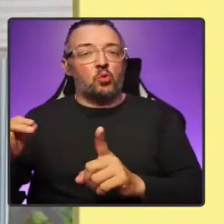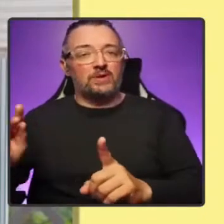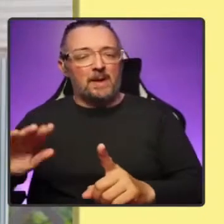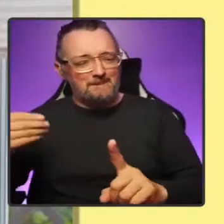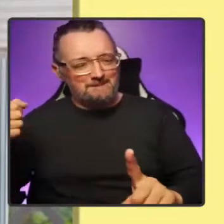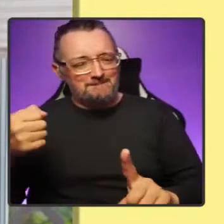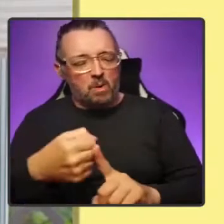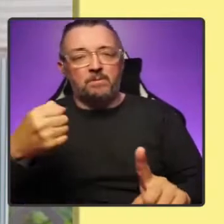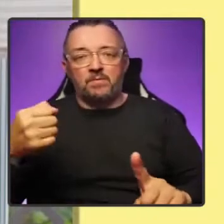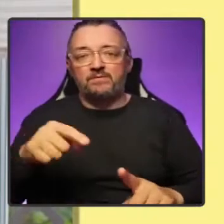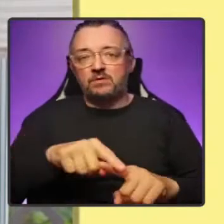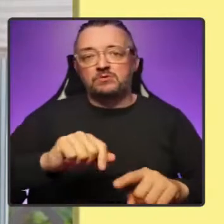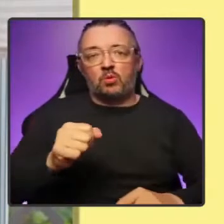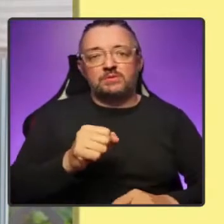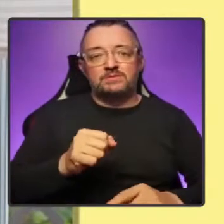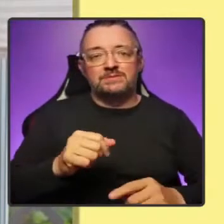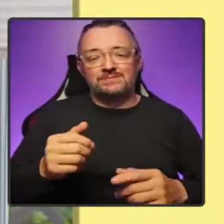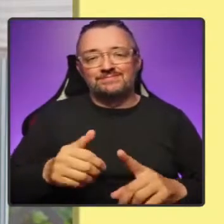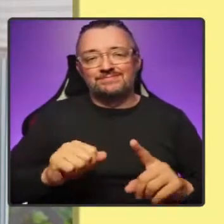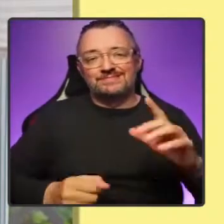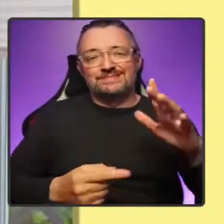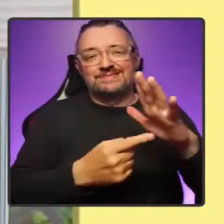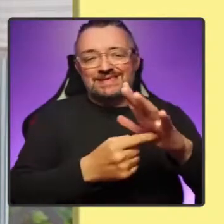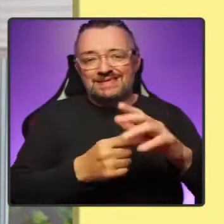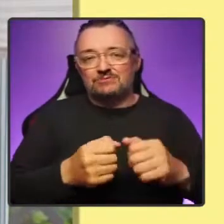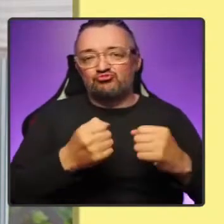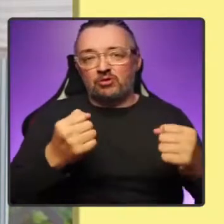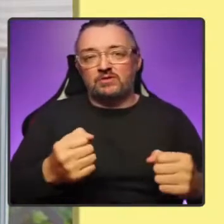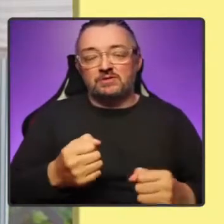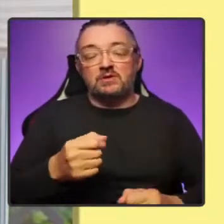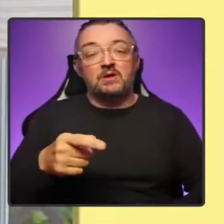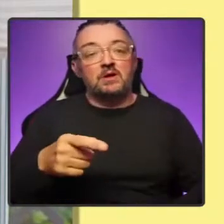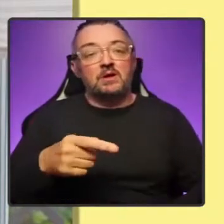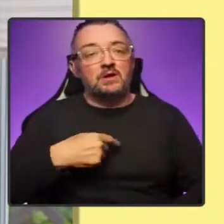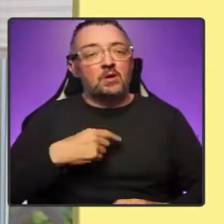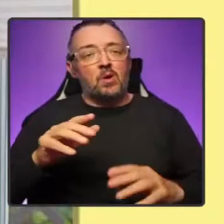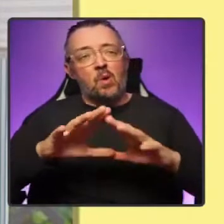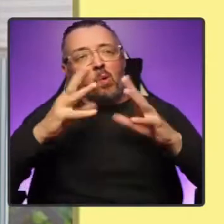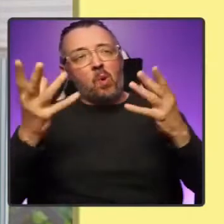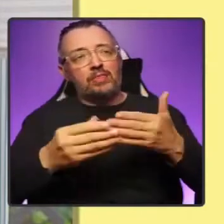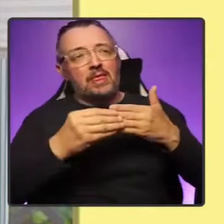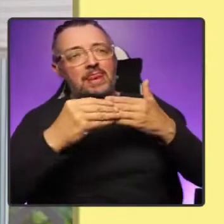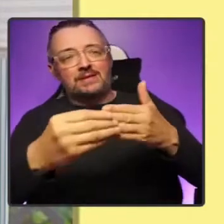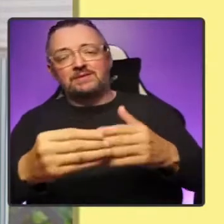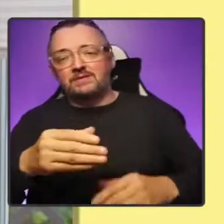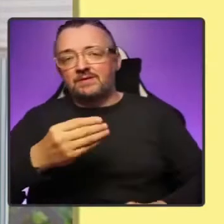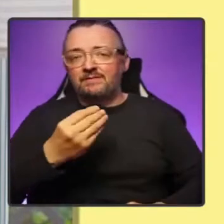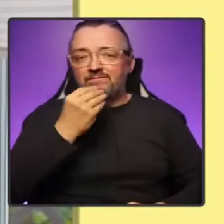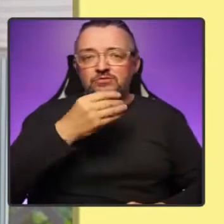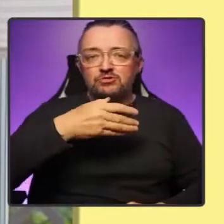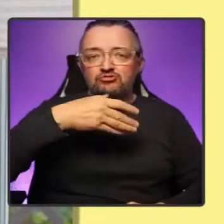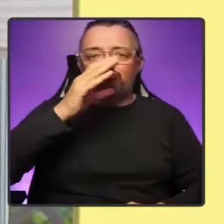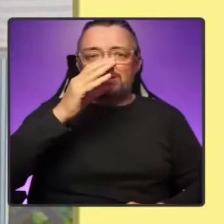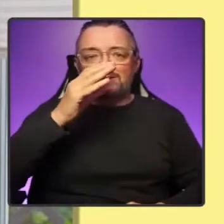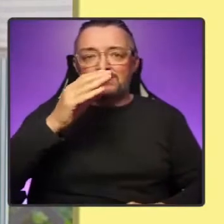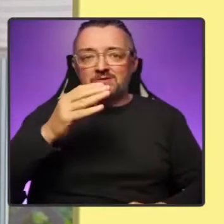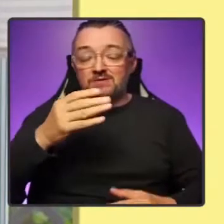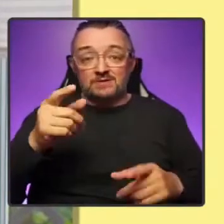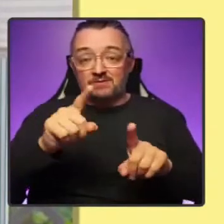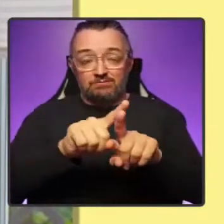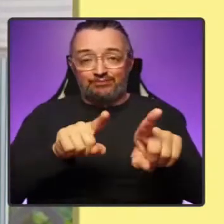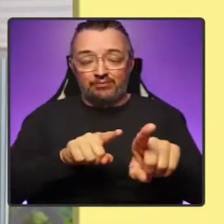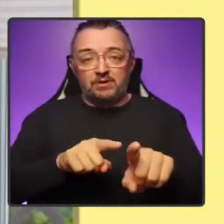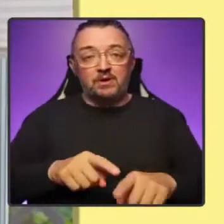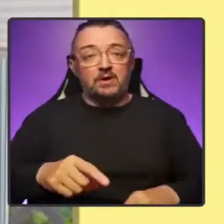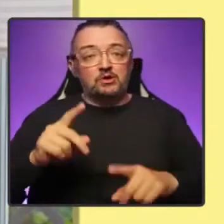Our world leading food and drink sector has been knocked for six. Our brilliant universities have been damaged. Manufacturers face